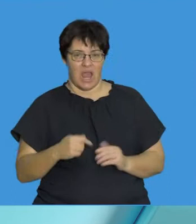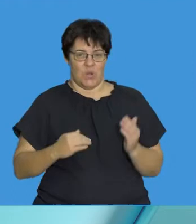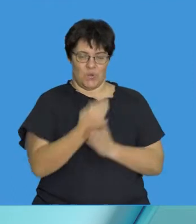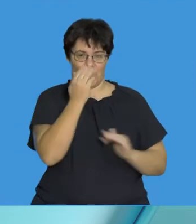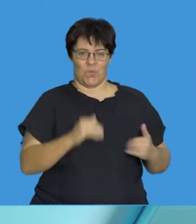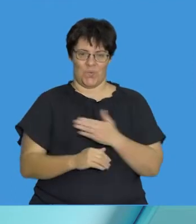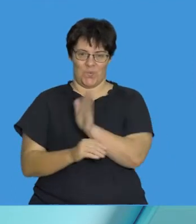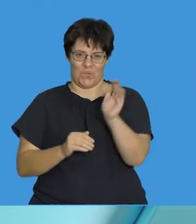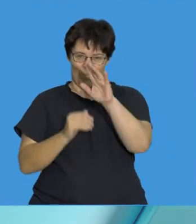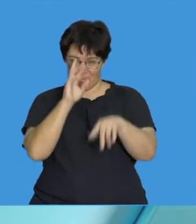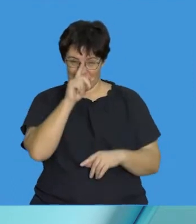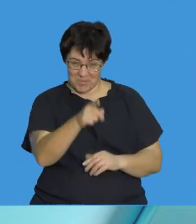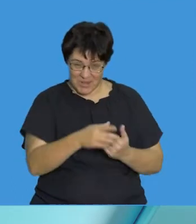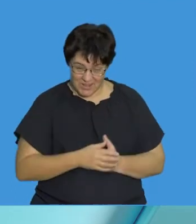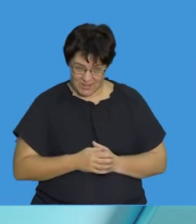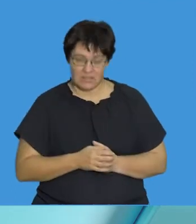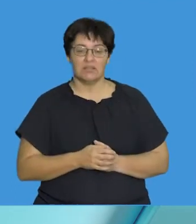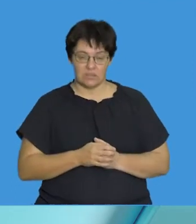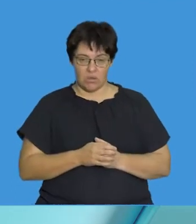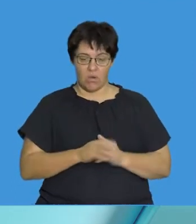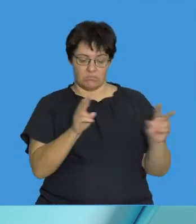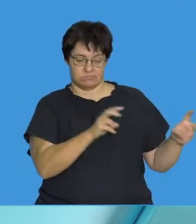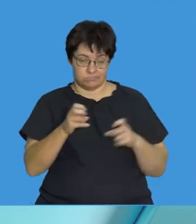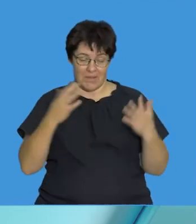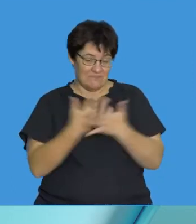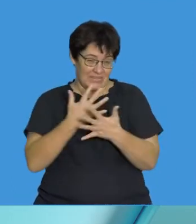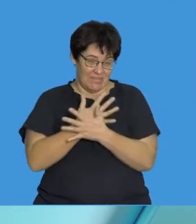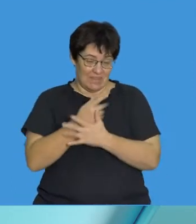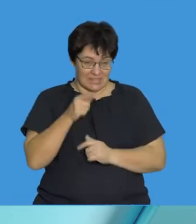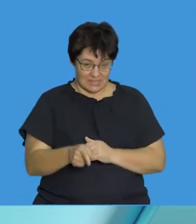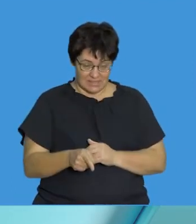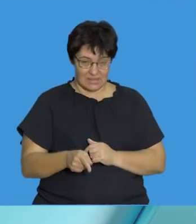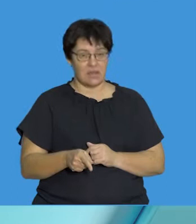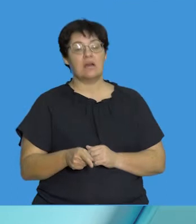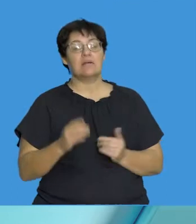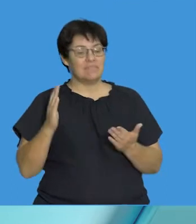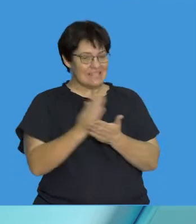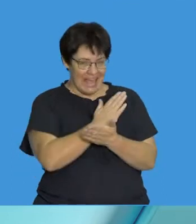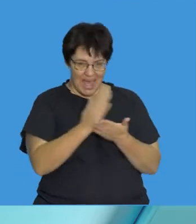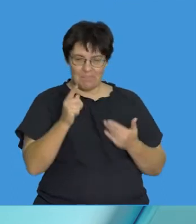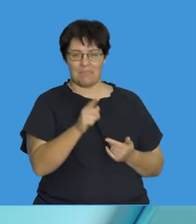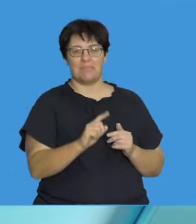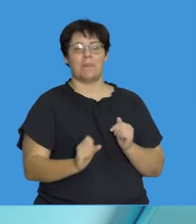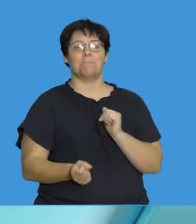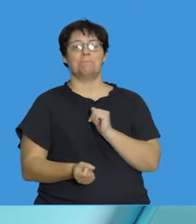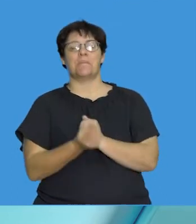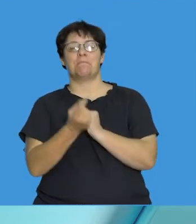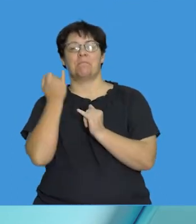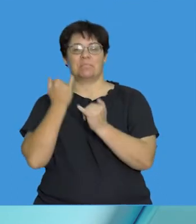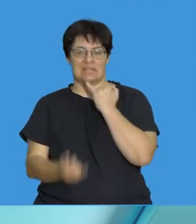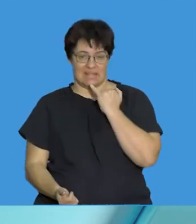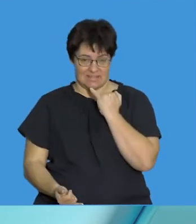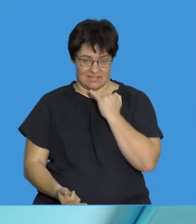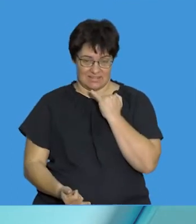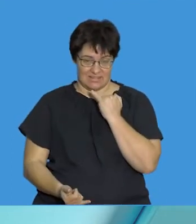And so, because of the rate at which DNA replication occurs, we know that at some point mistakes do